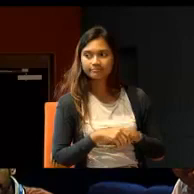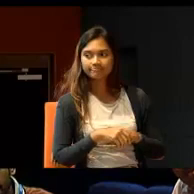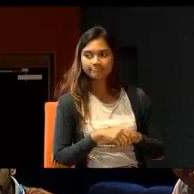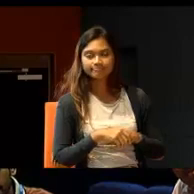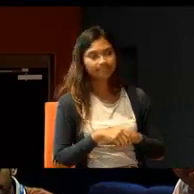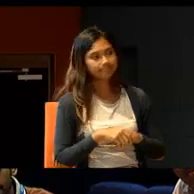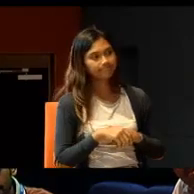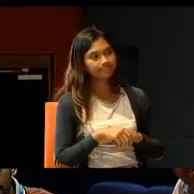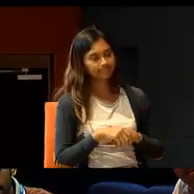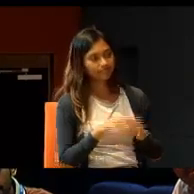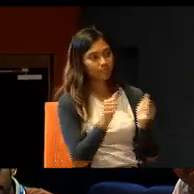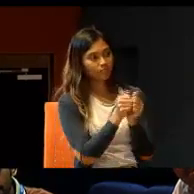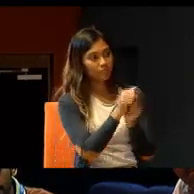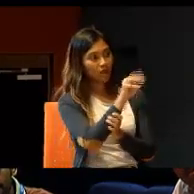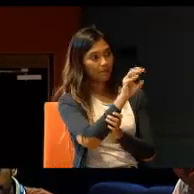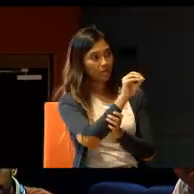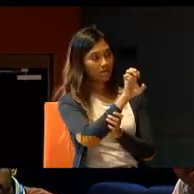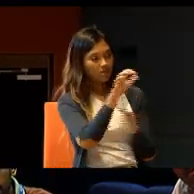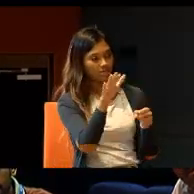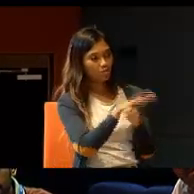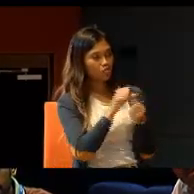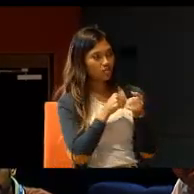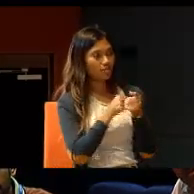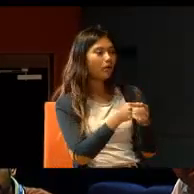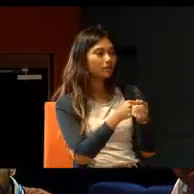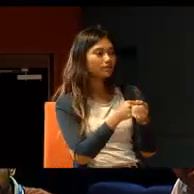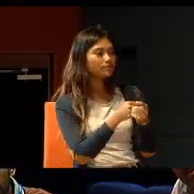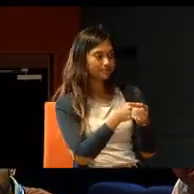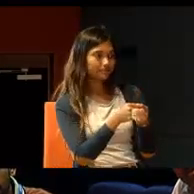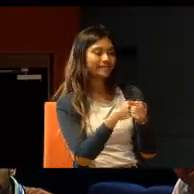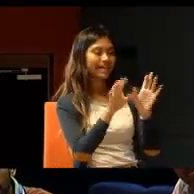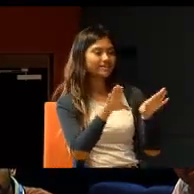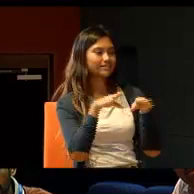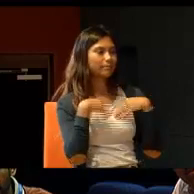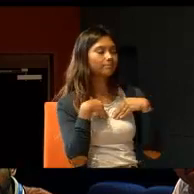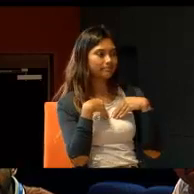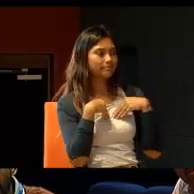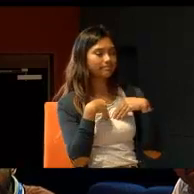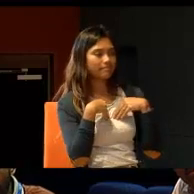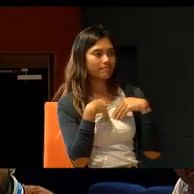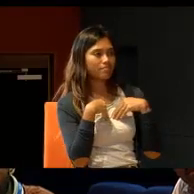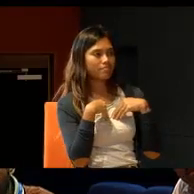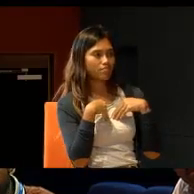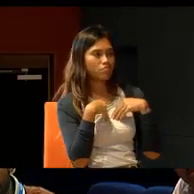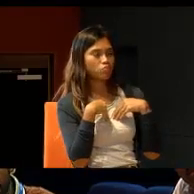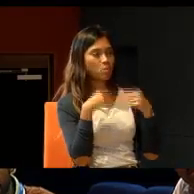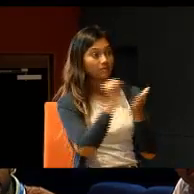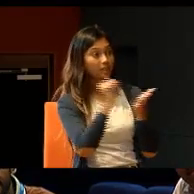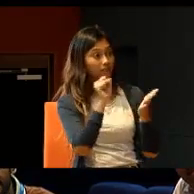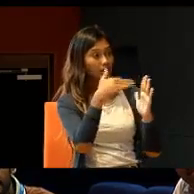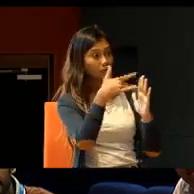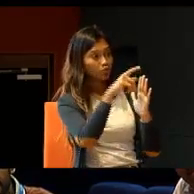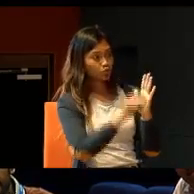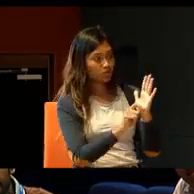with MOE's full support, that took in, secondary students,